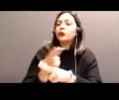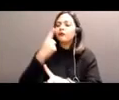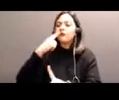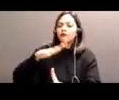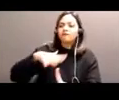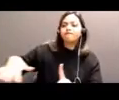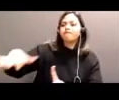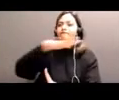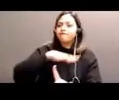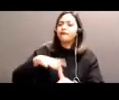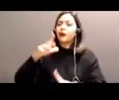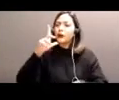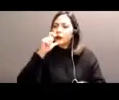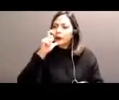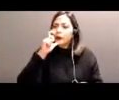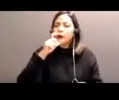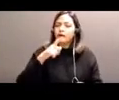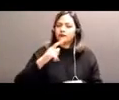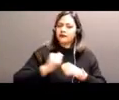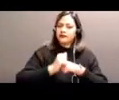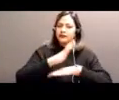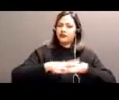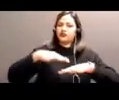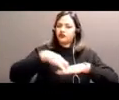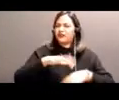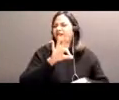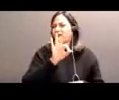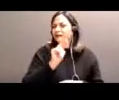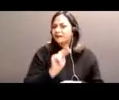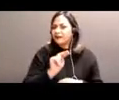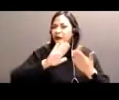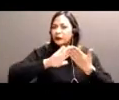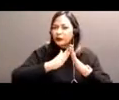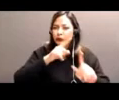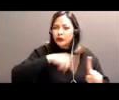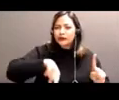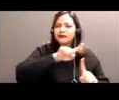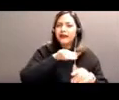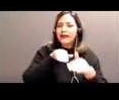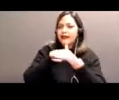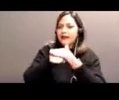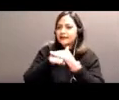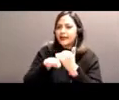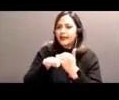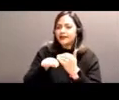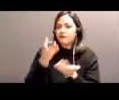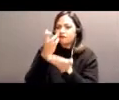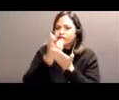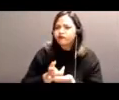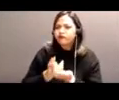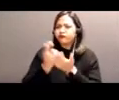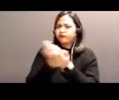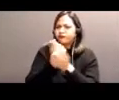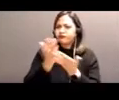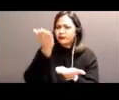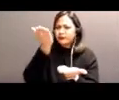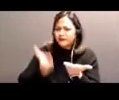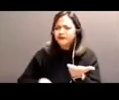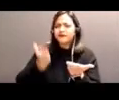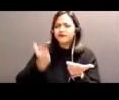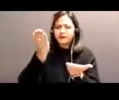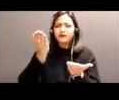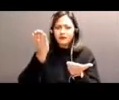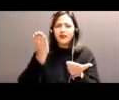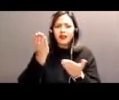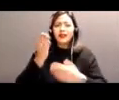Nation communities. Profiles of the services that you actually provide by when you were viewing